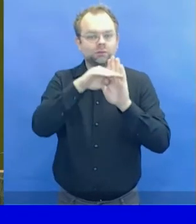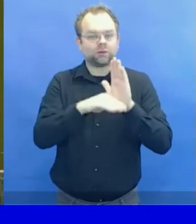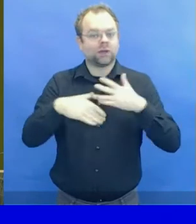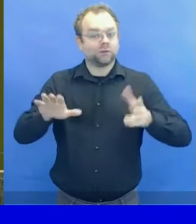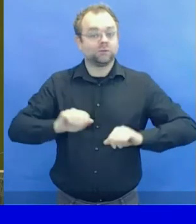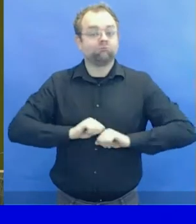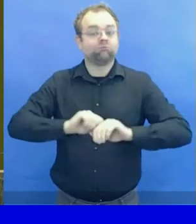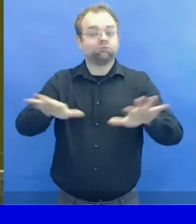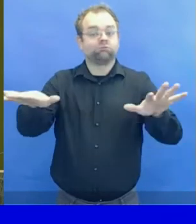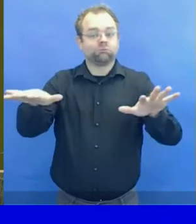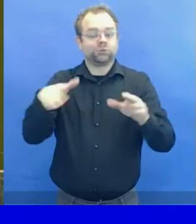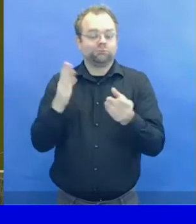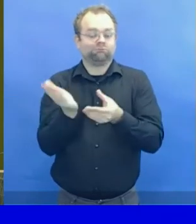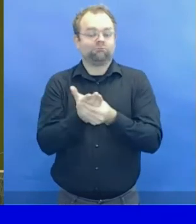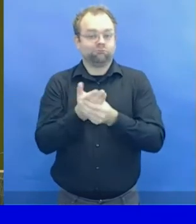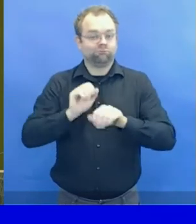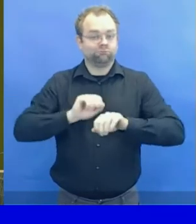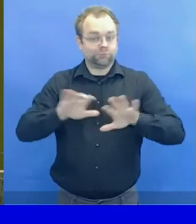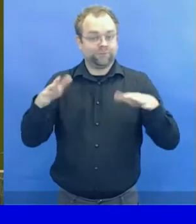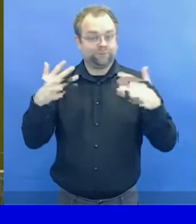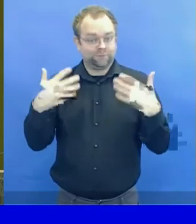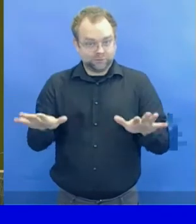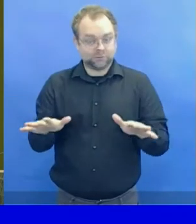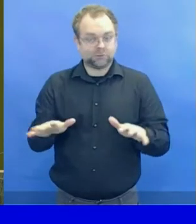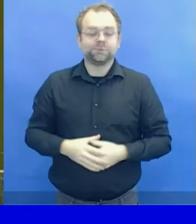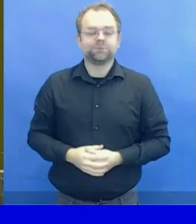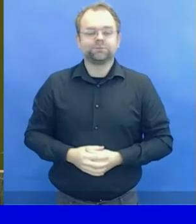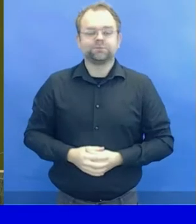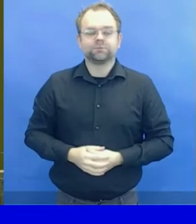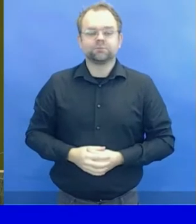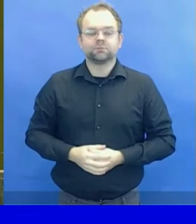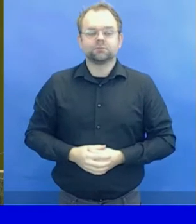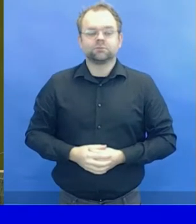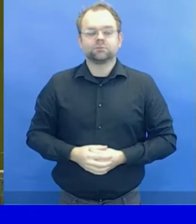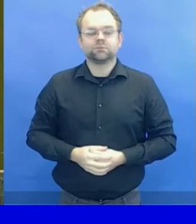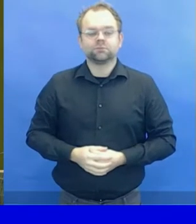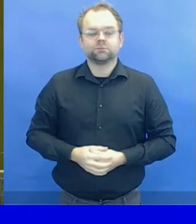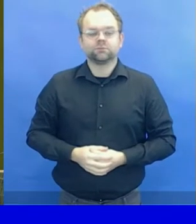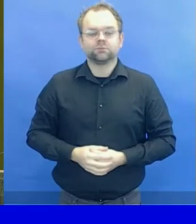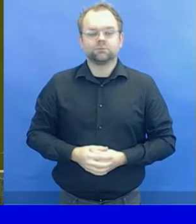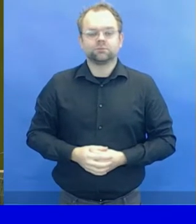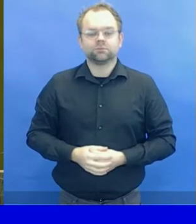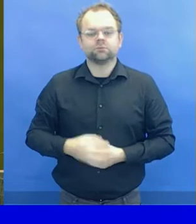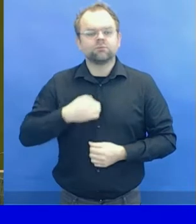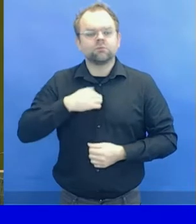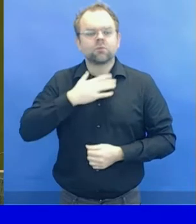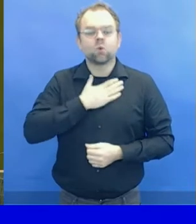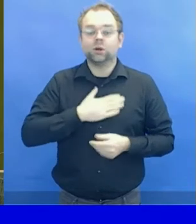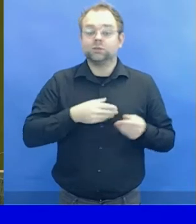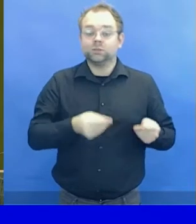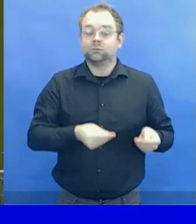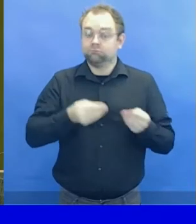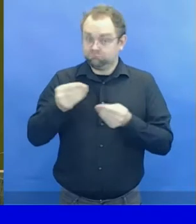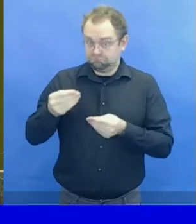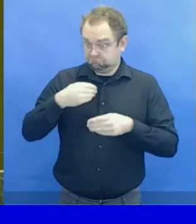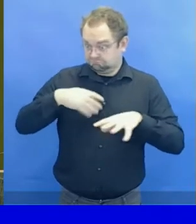May I now take it that the conference adopts the draft agenda for its 13th session?